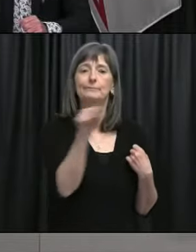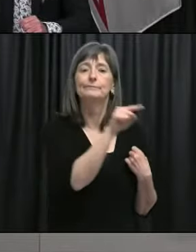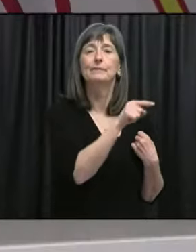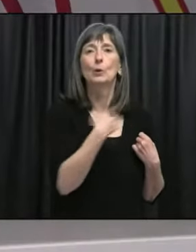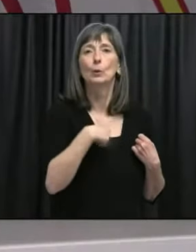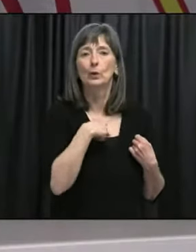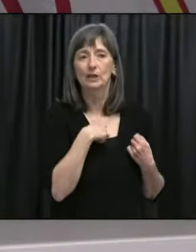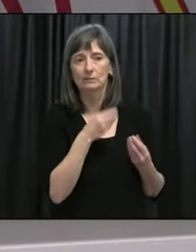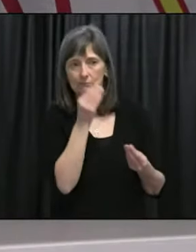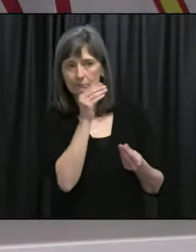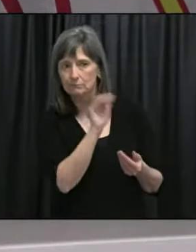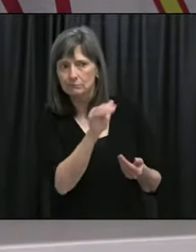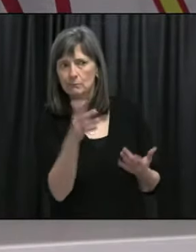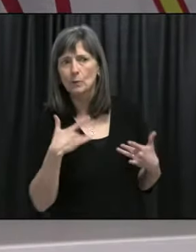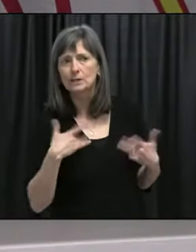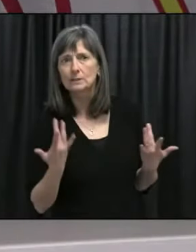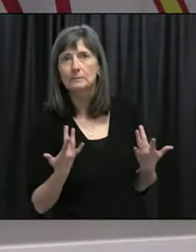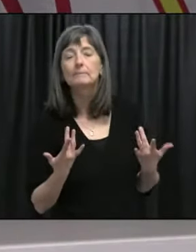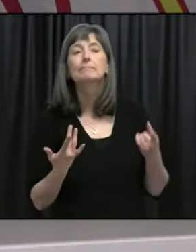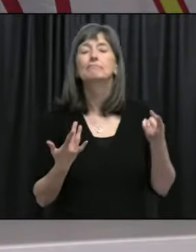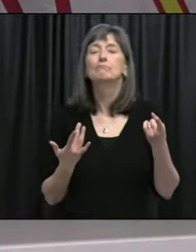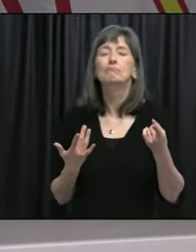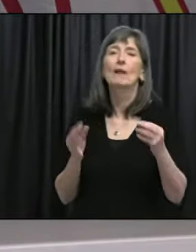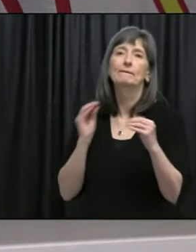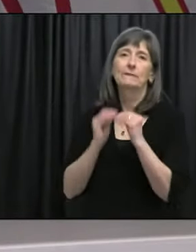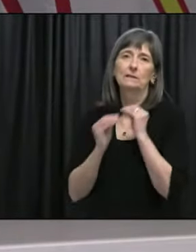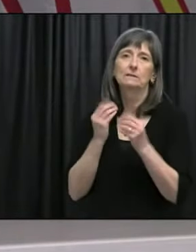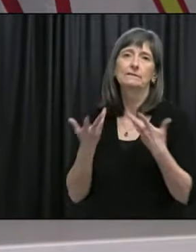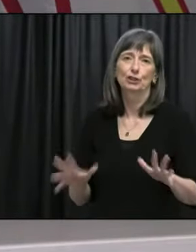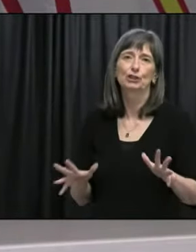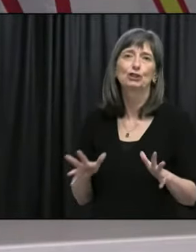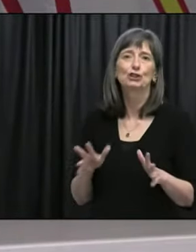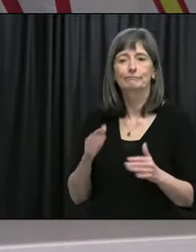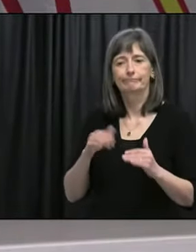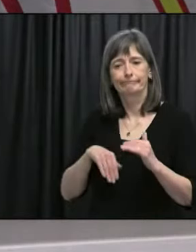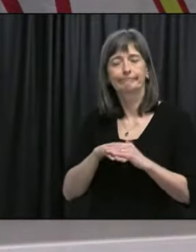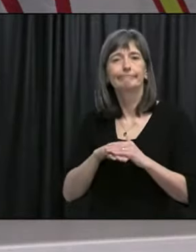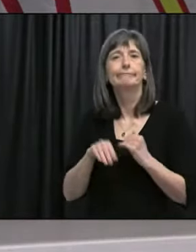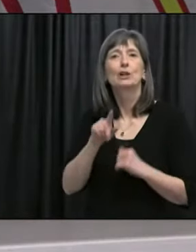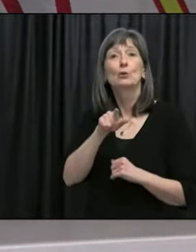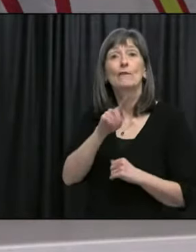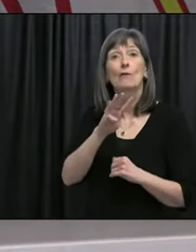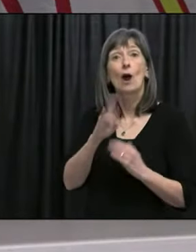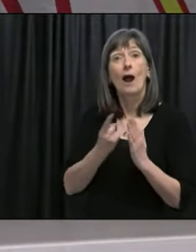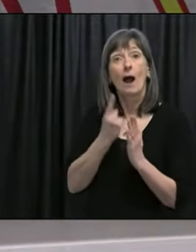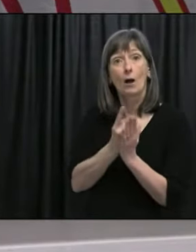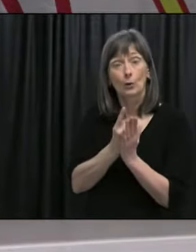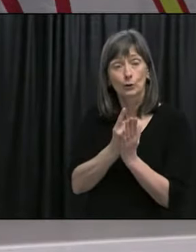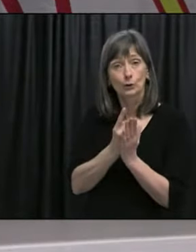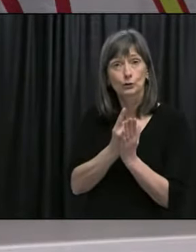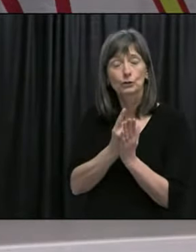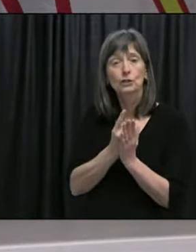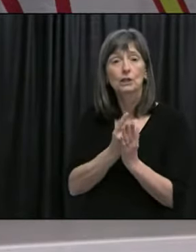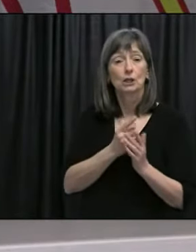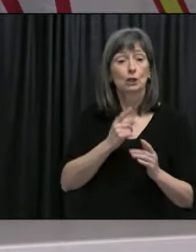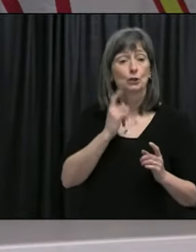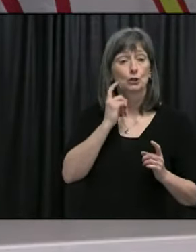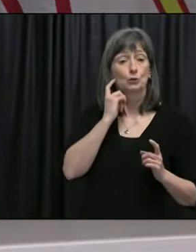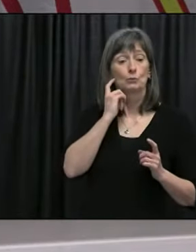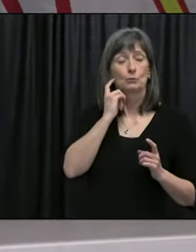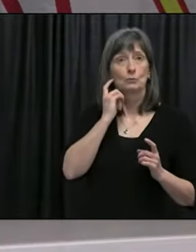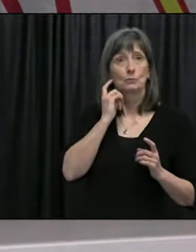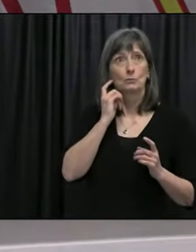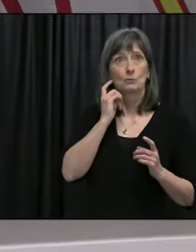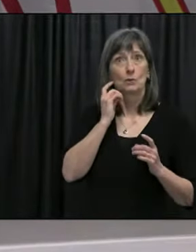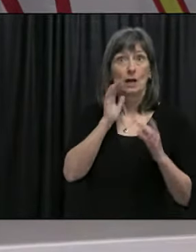uh, they've advised us that, uh, that, uh, problem is now rectified and it should be 24 hours, uh, from the time you, um, uh,